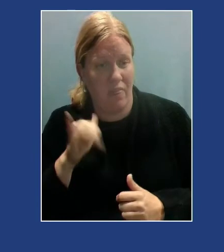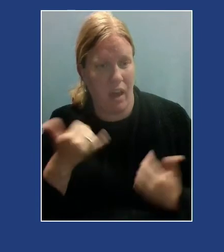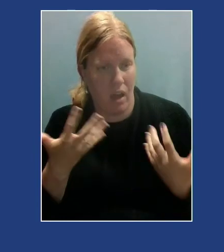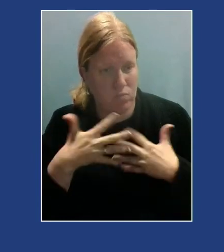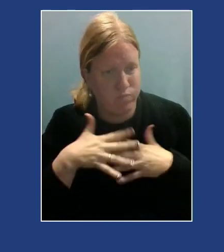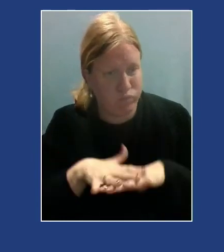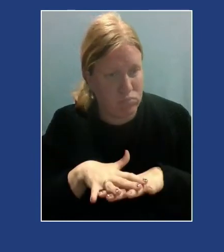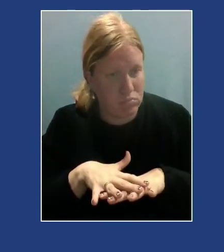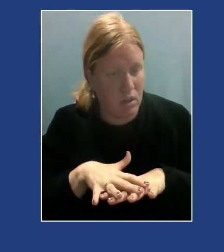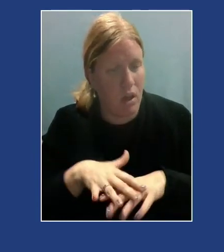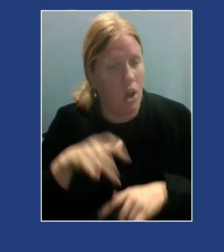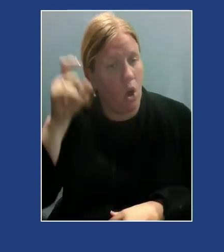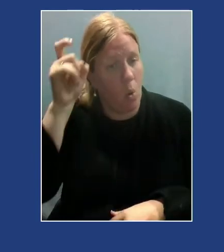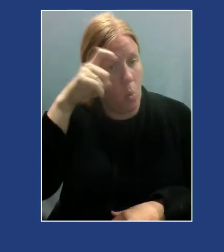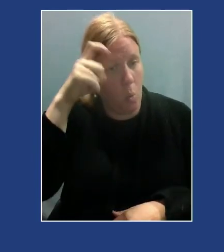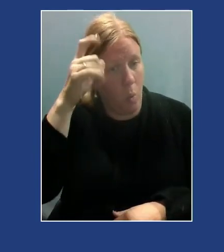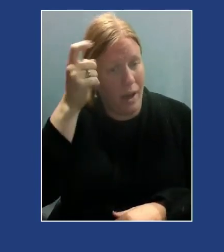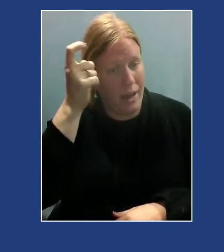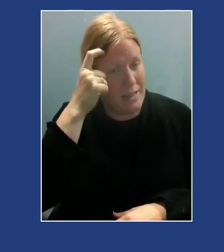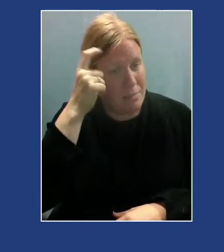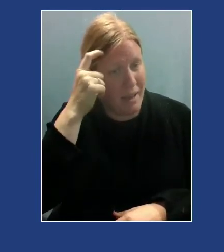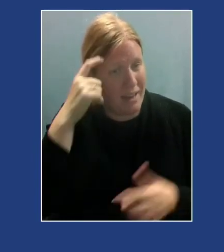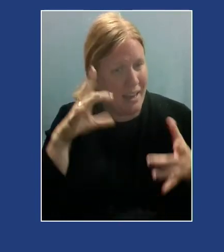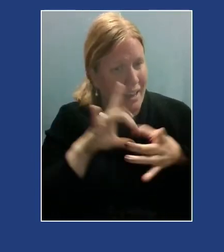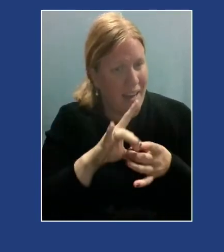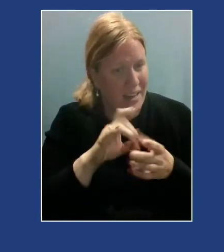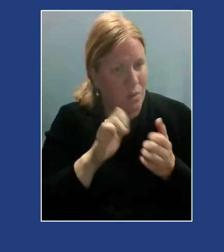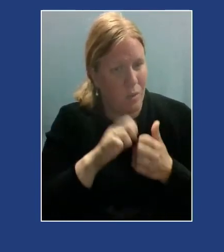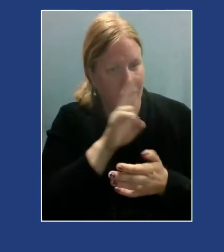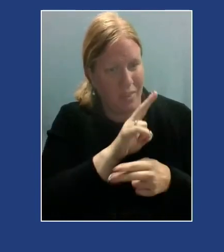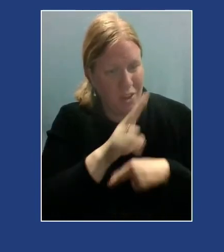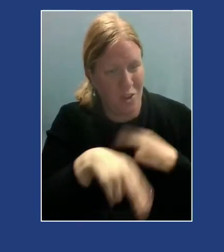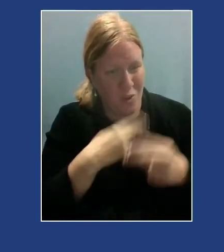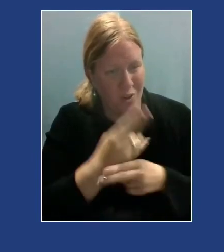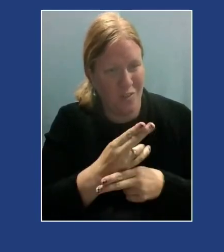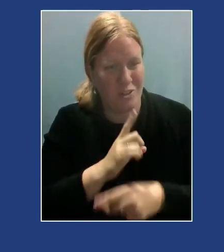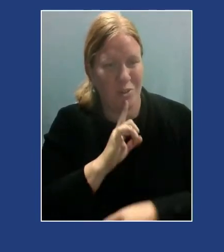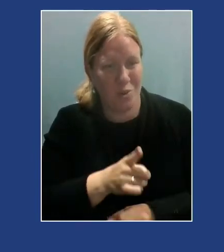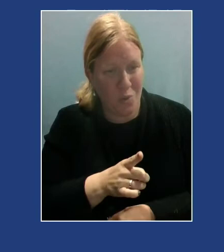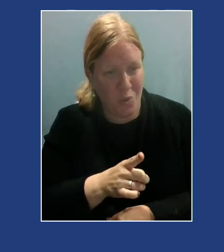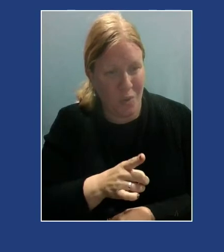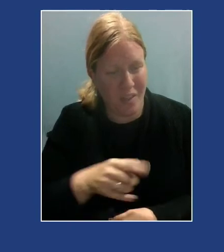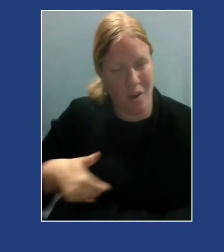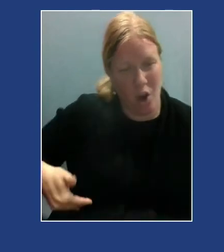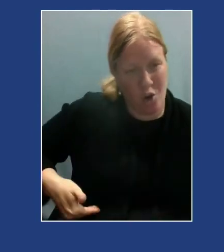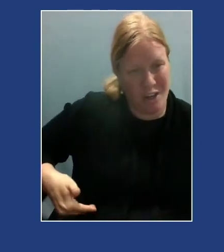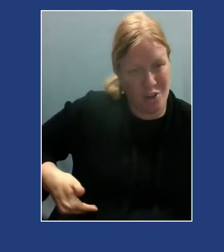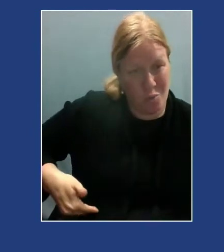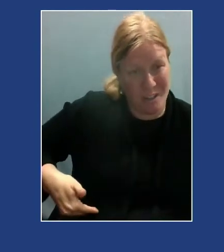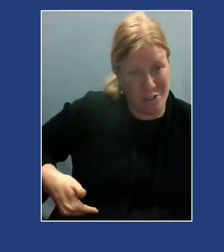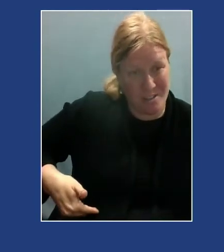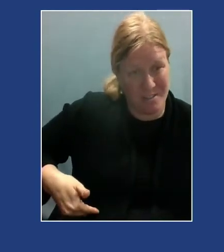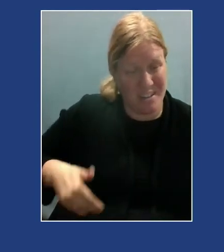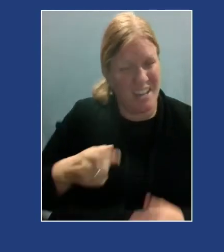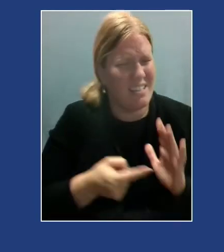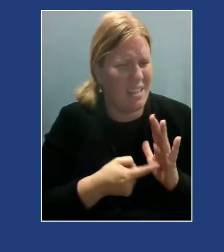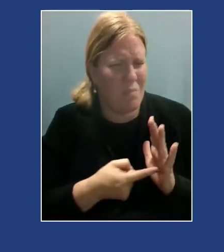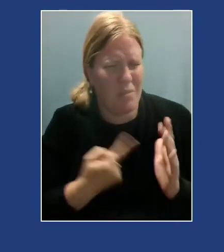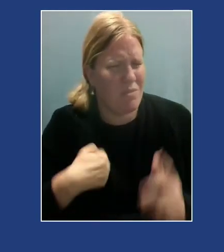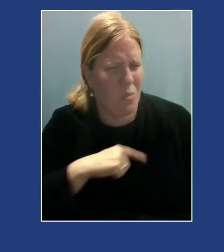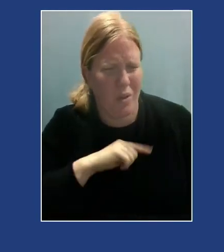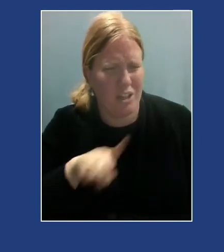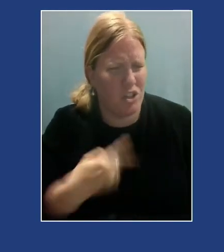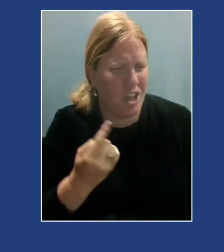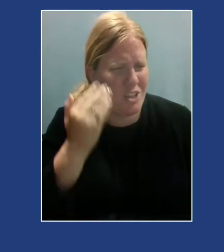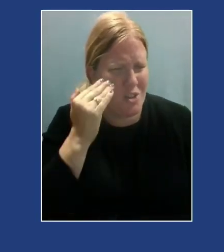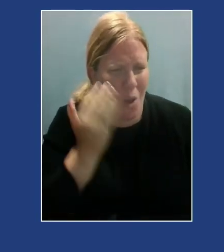wise mind is connected to universal truth. It's connected to our intuition, right? Sometimes we just have a way of knowing things.